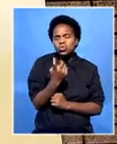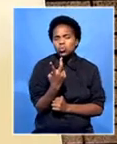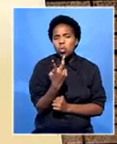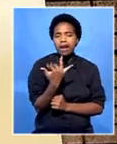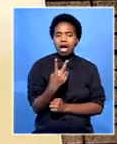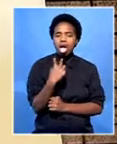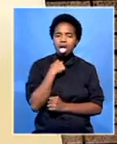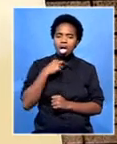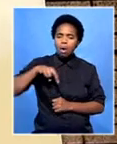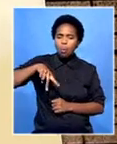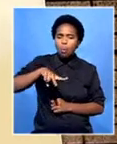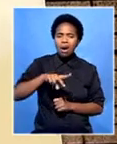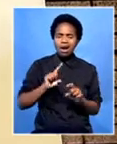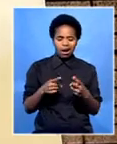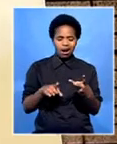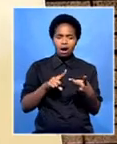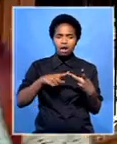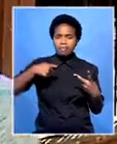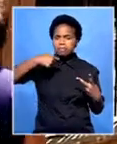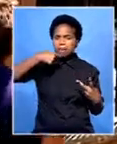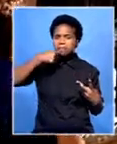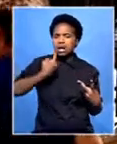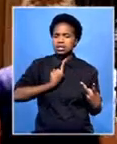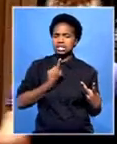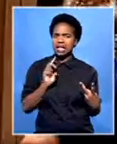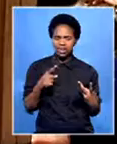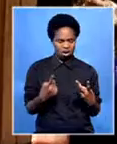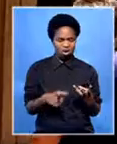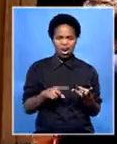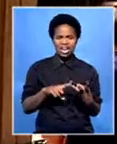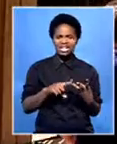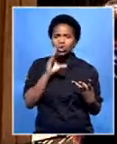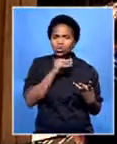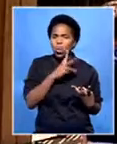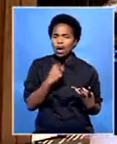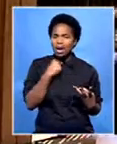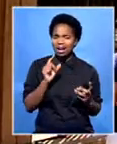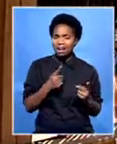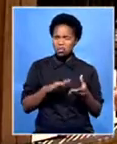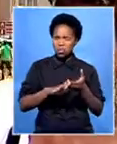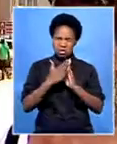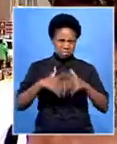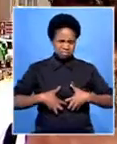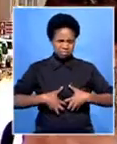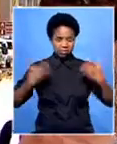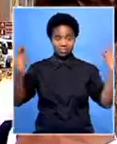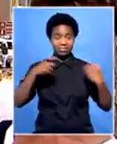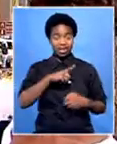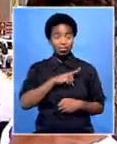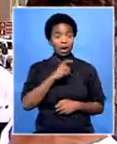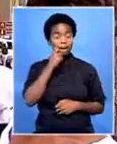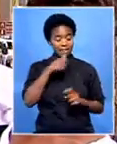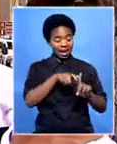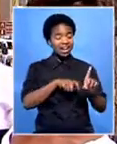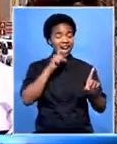now unable to walk, talk or feed herself. The case has enraged activists and community members. It's sick,